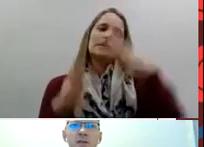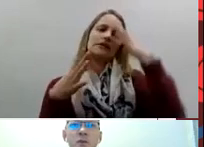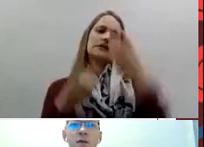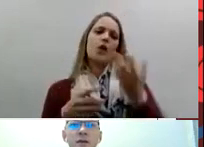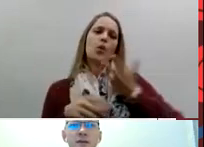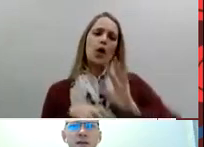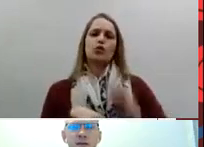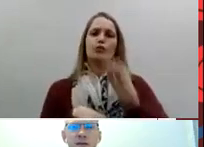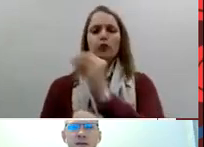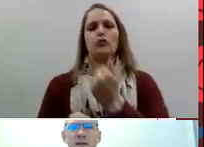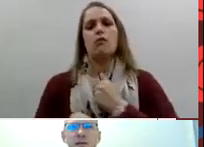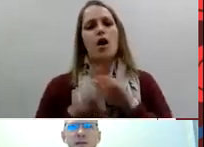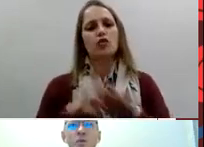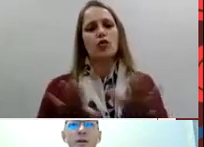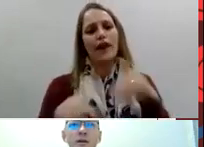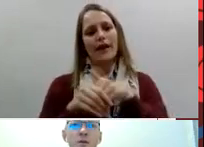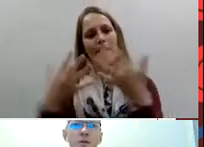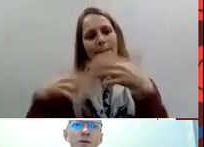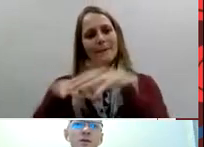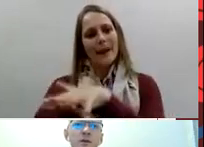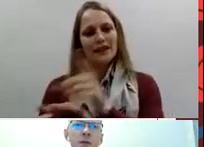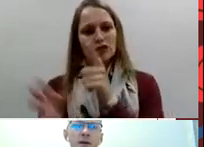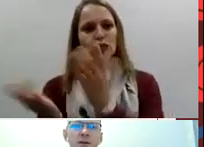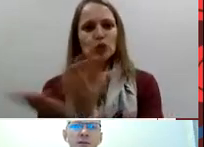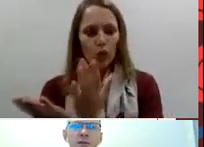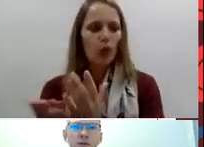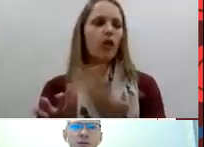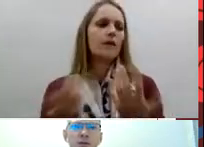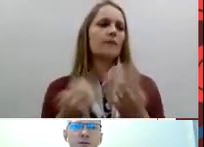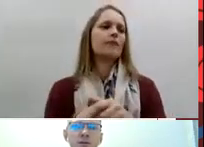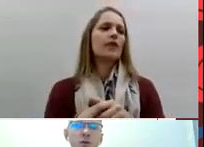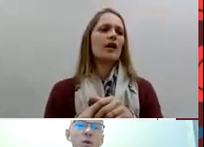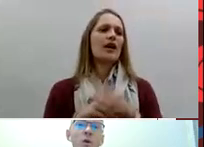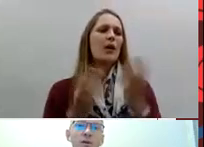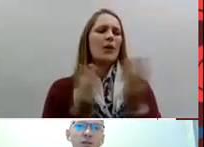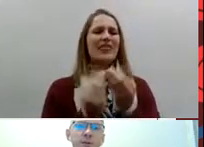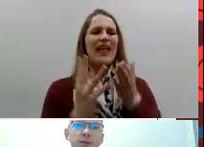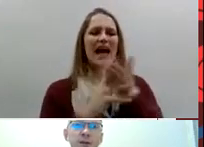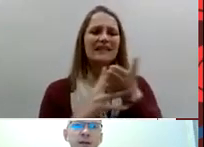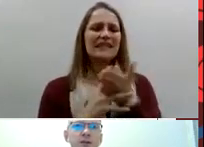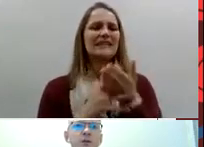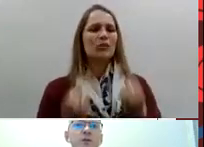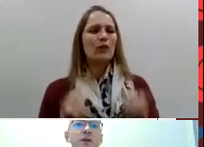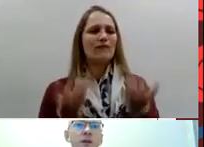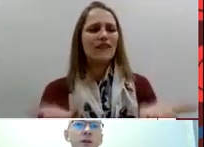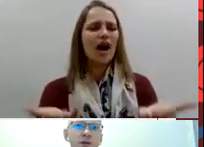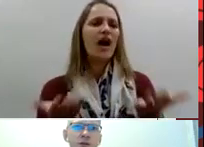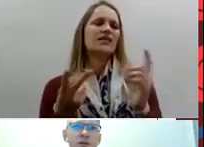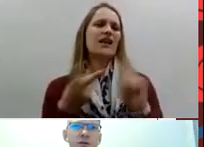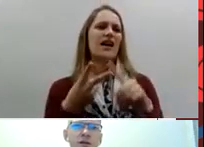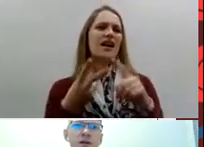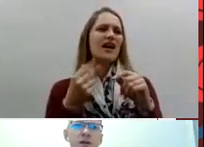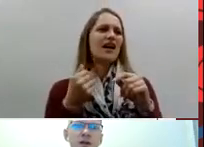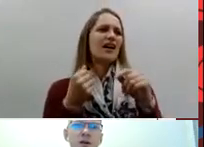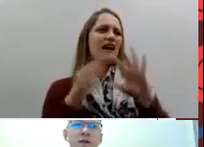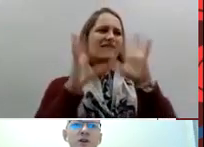so we even discussed what we want to do with my daughter so we wanted to put her in a school for hearing children